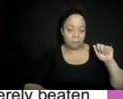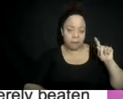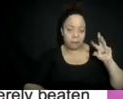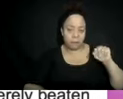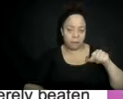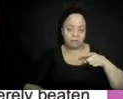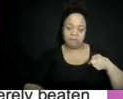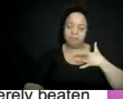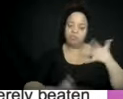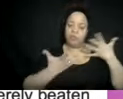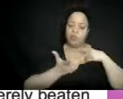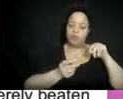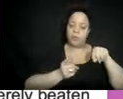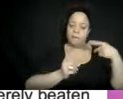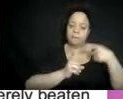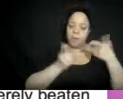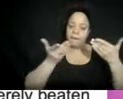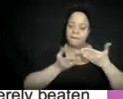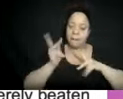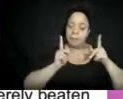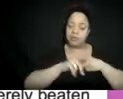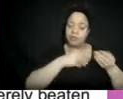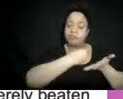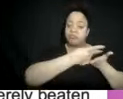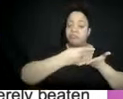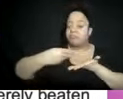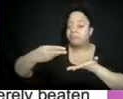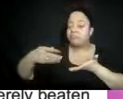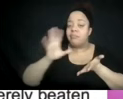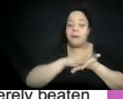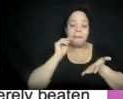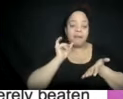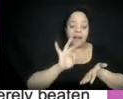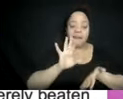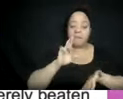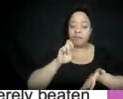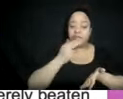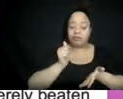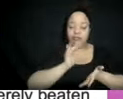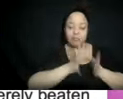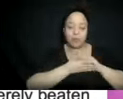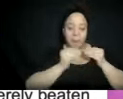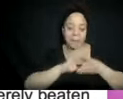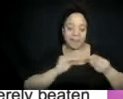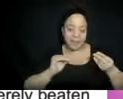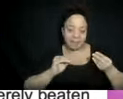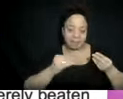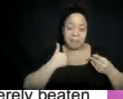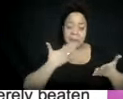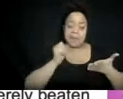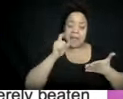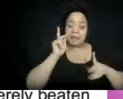hand out copies of Brescia's story. I might ask people to silently read the story first.